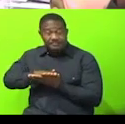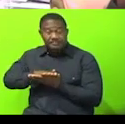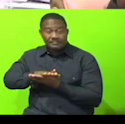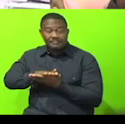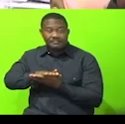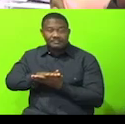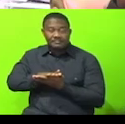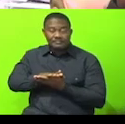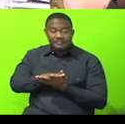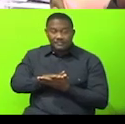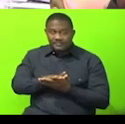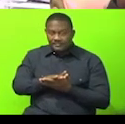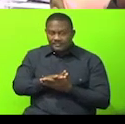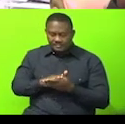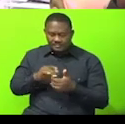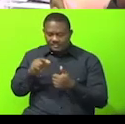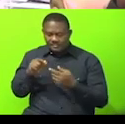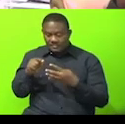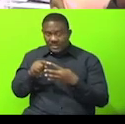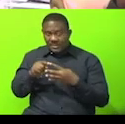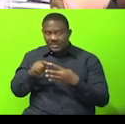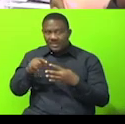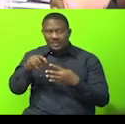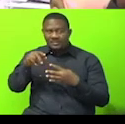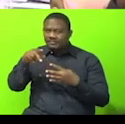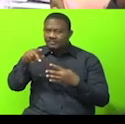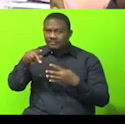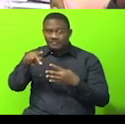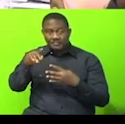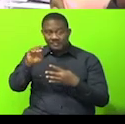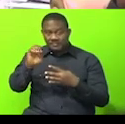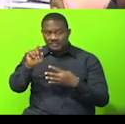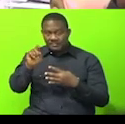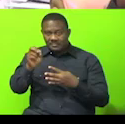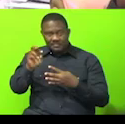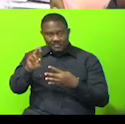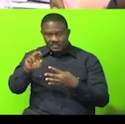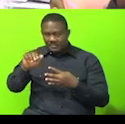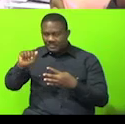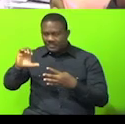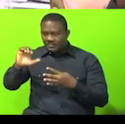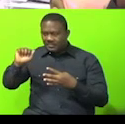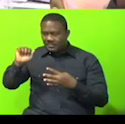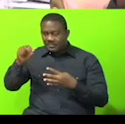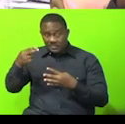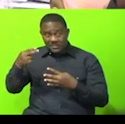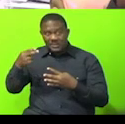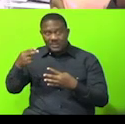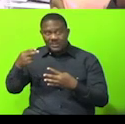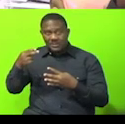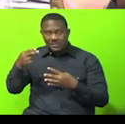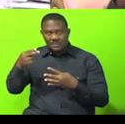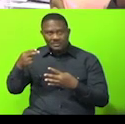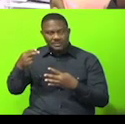the first name Pita Ya'o Kwa-chi Aka, the NDC member for Memphis Central, and now an